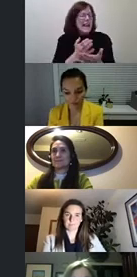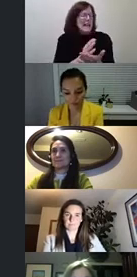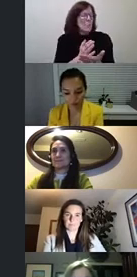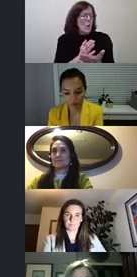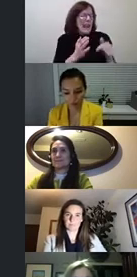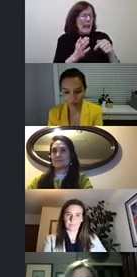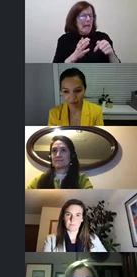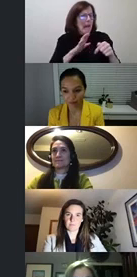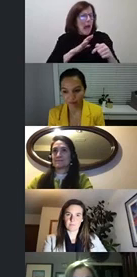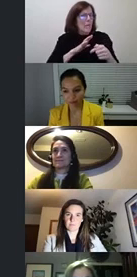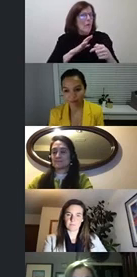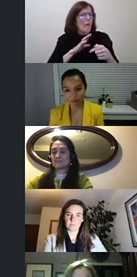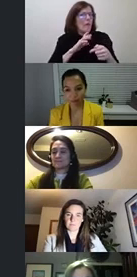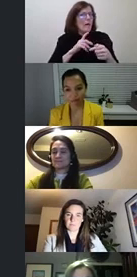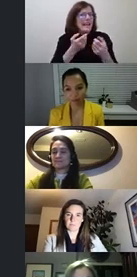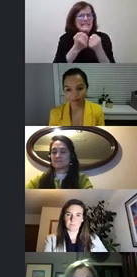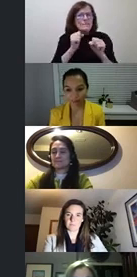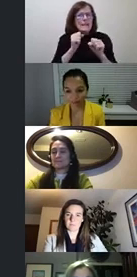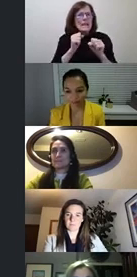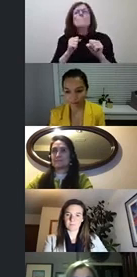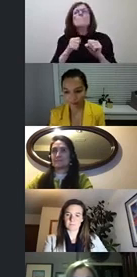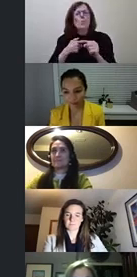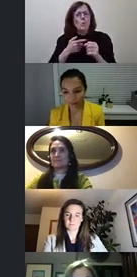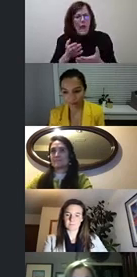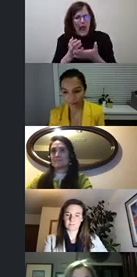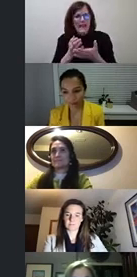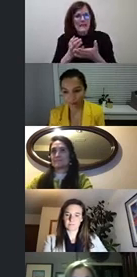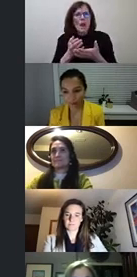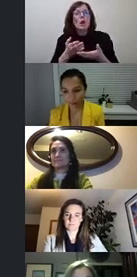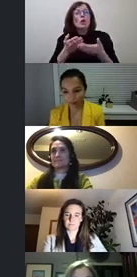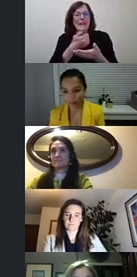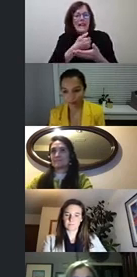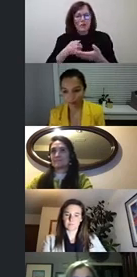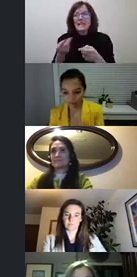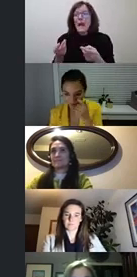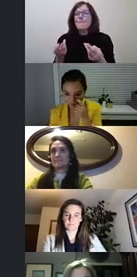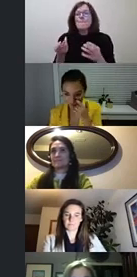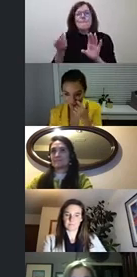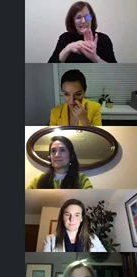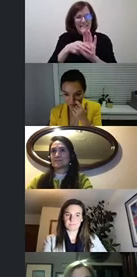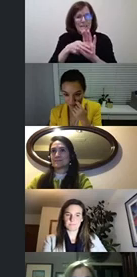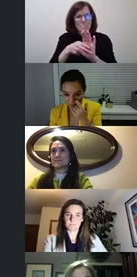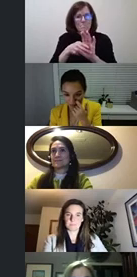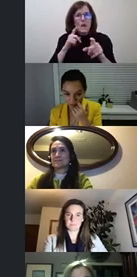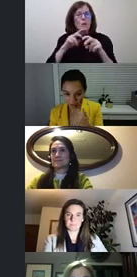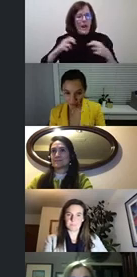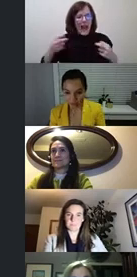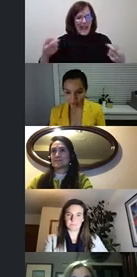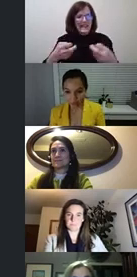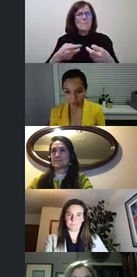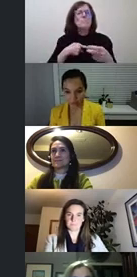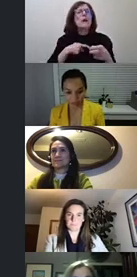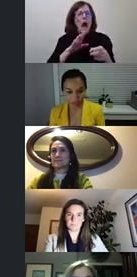in order to participate and have a seat at the table um so that is a big grand